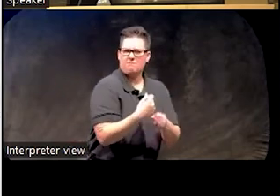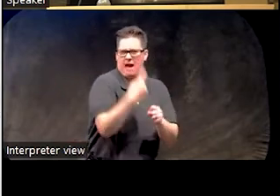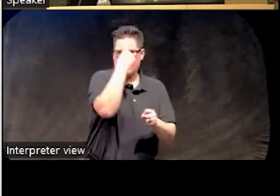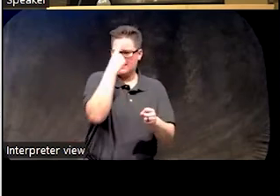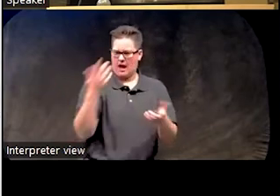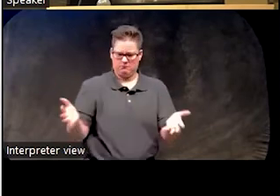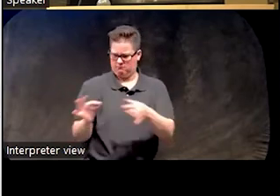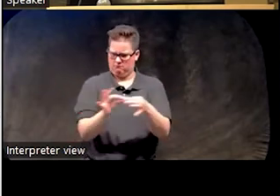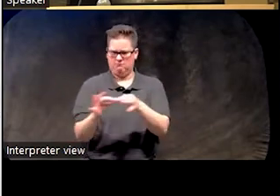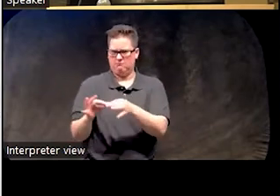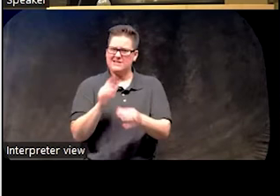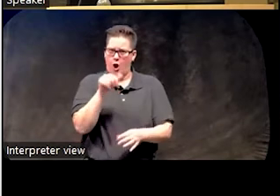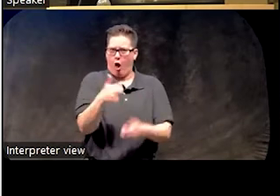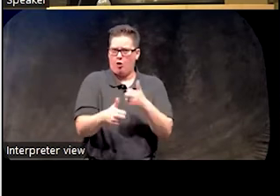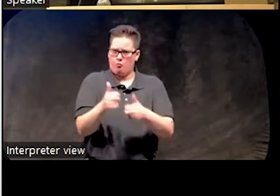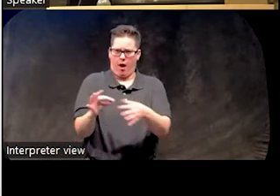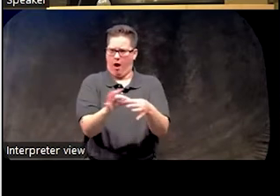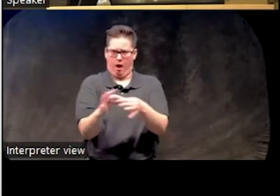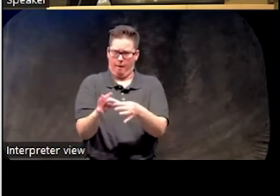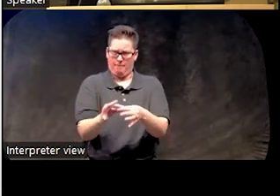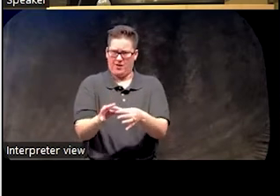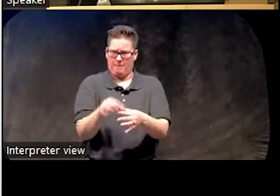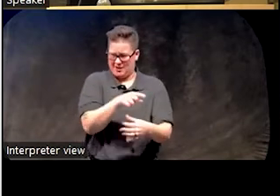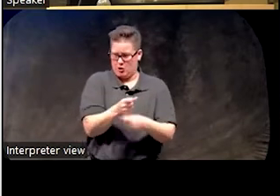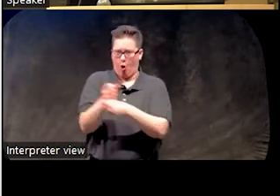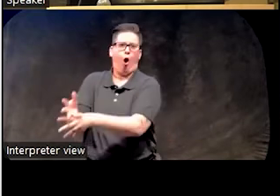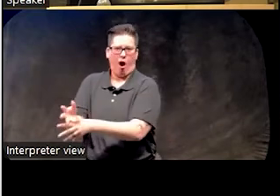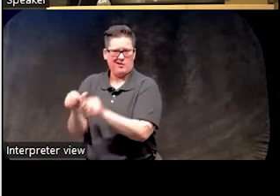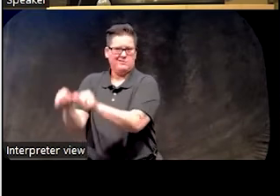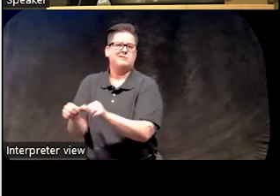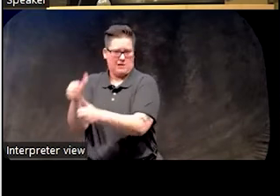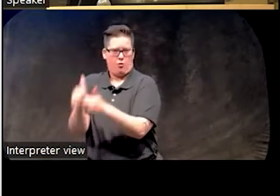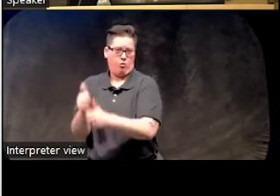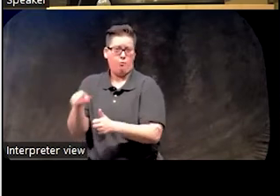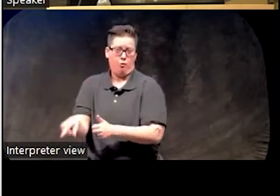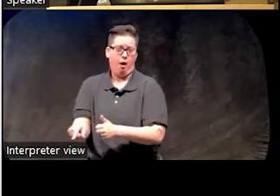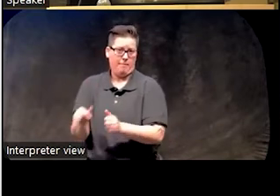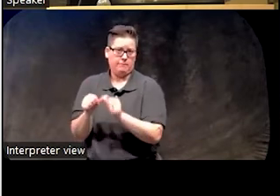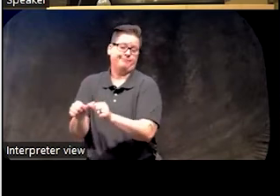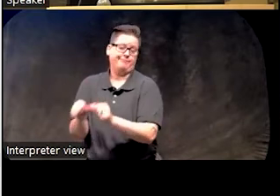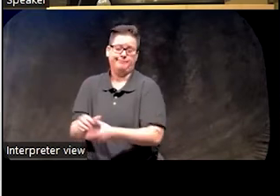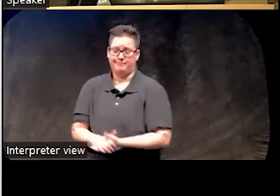another issue that is contributing in some ways to some of the PTSD